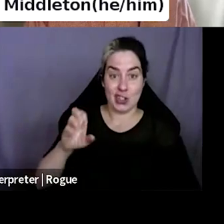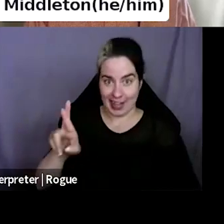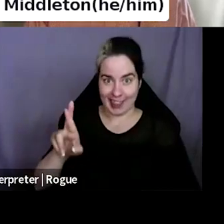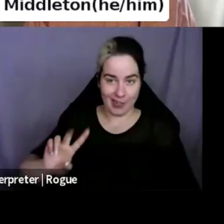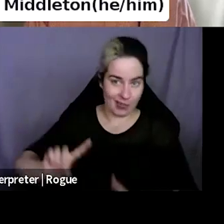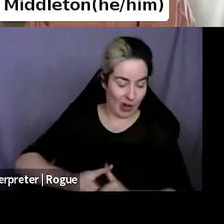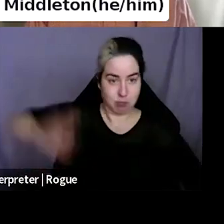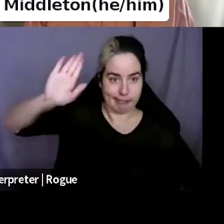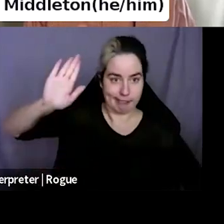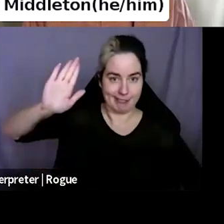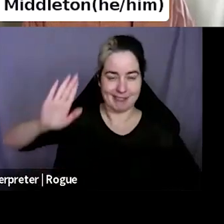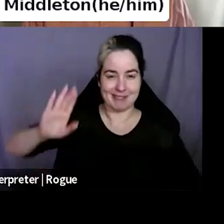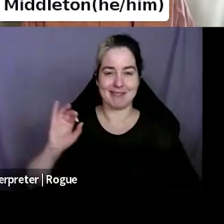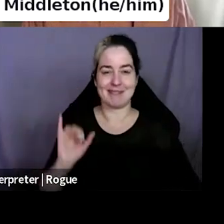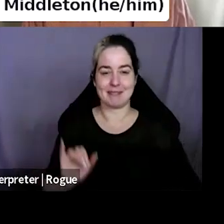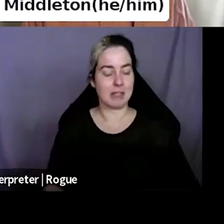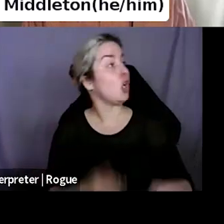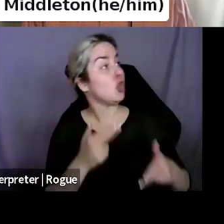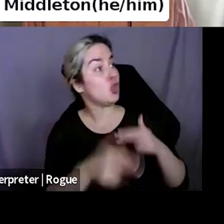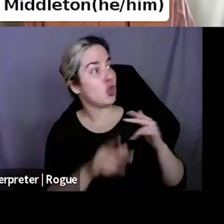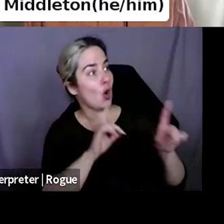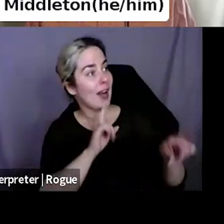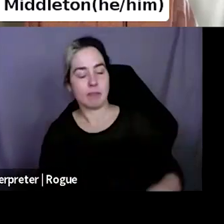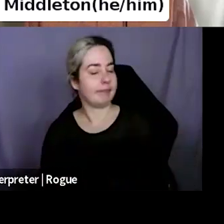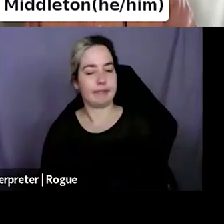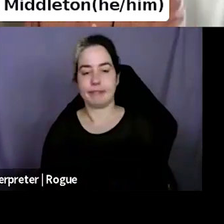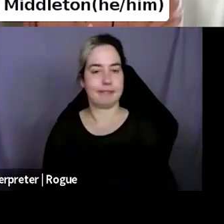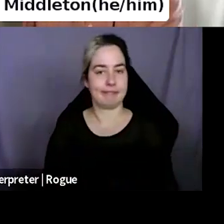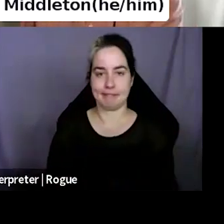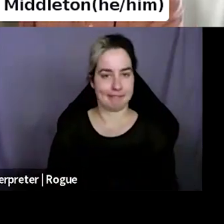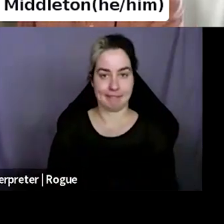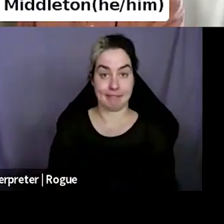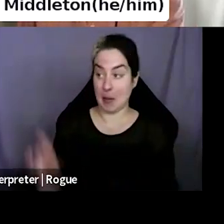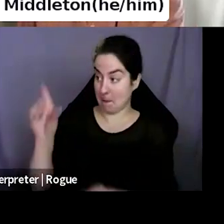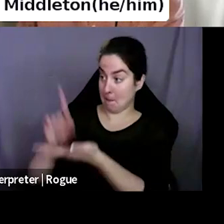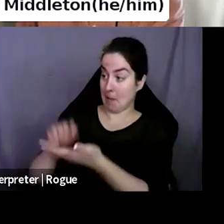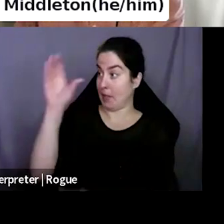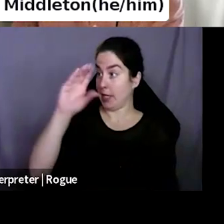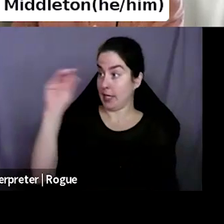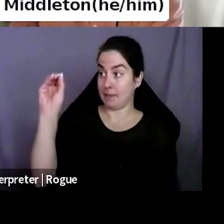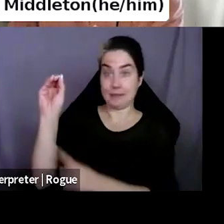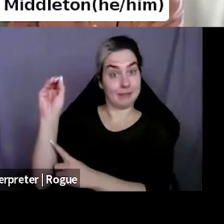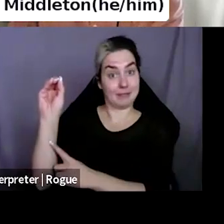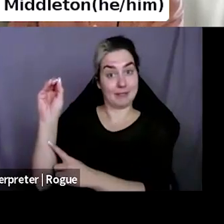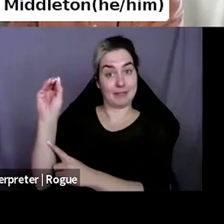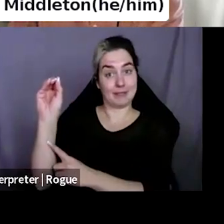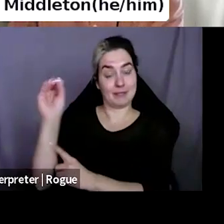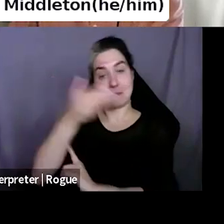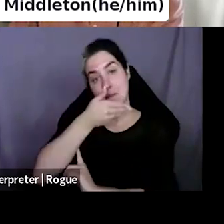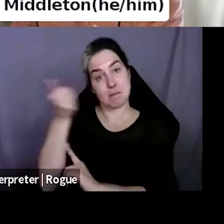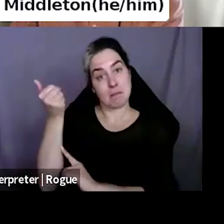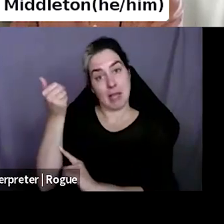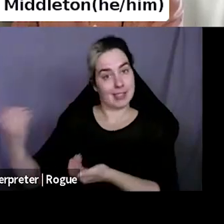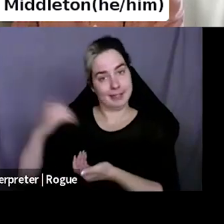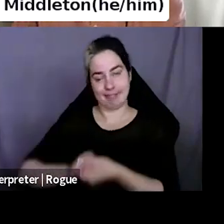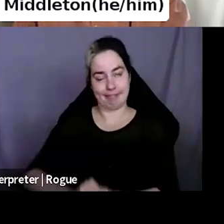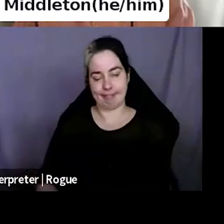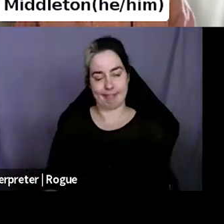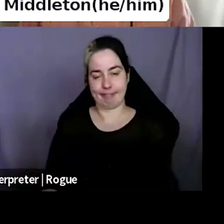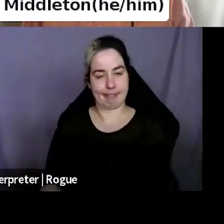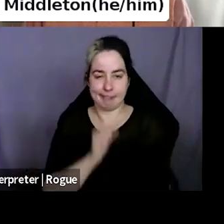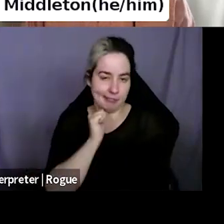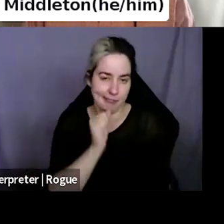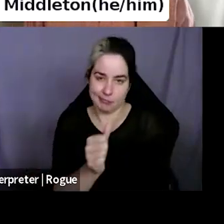Um, the short answer for me is no, I rarely find the publishers to be the best collaborator for